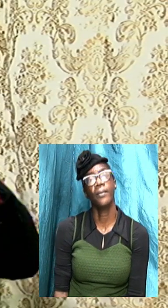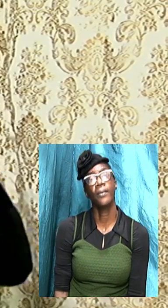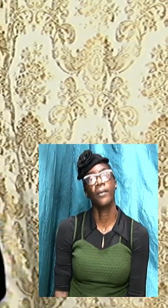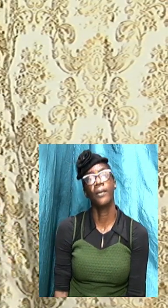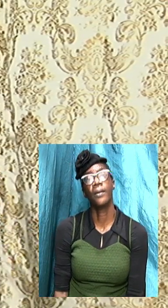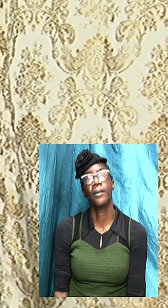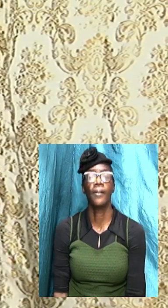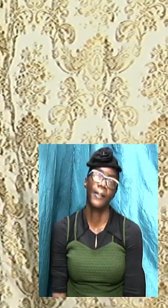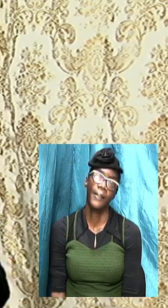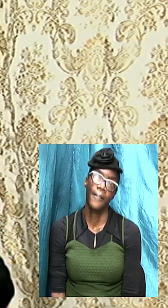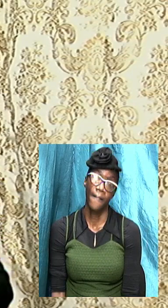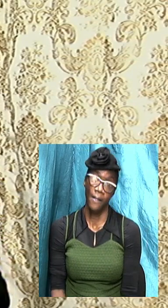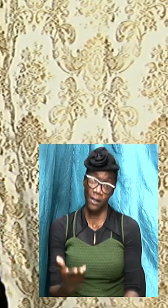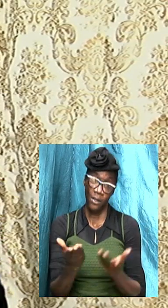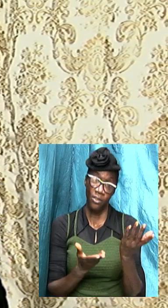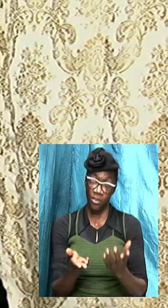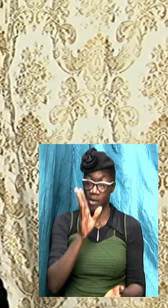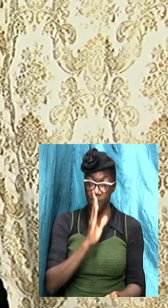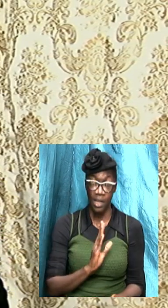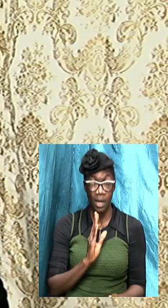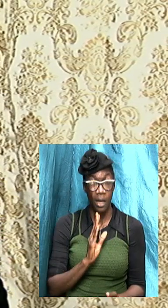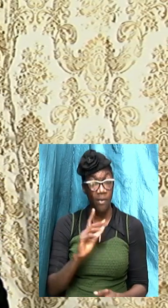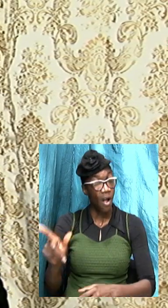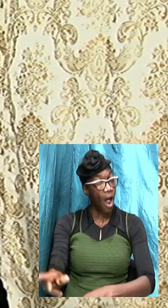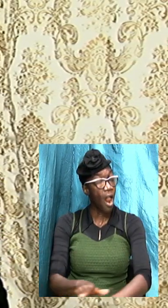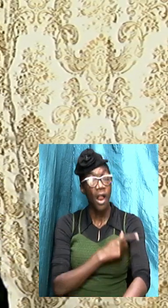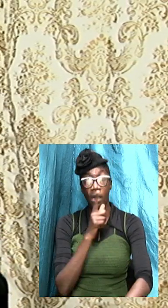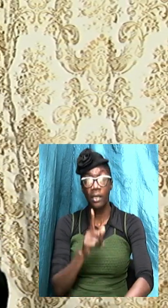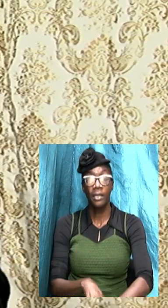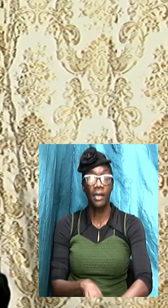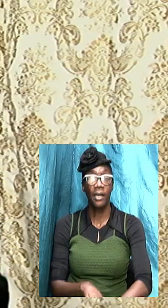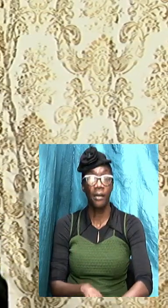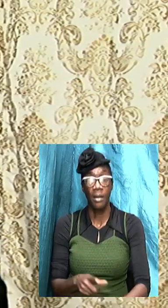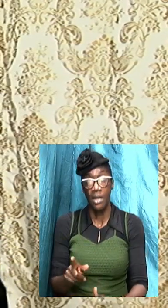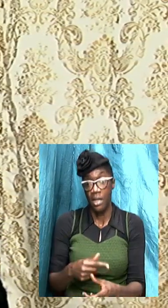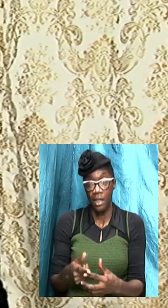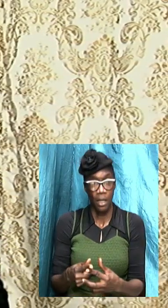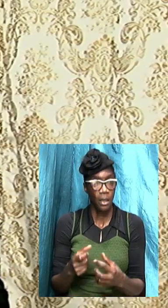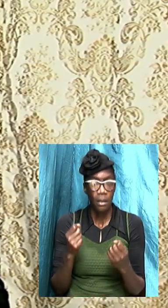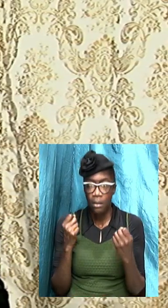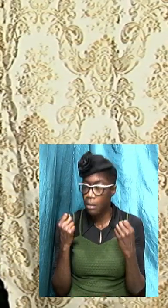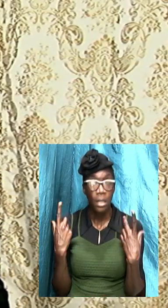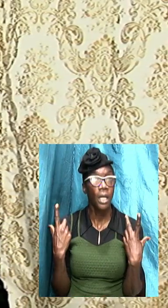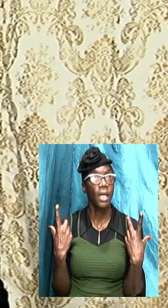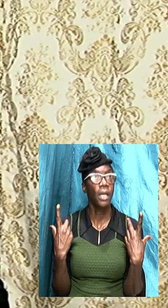and we have been serving god for years and all of a sudden